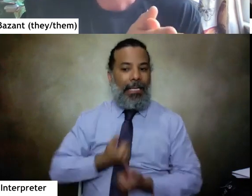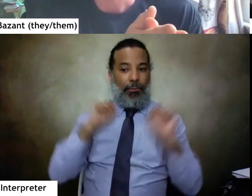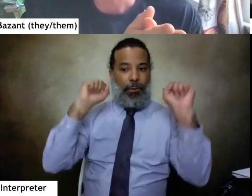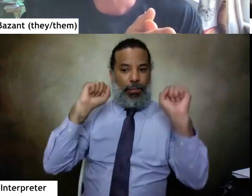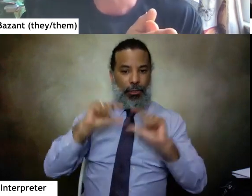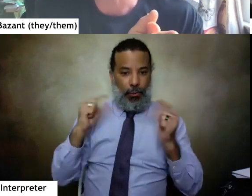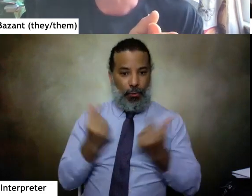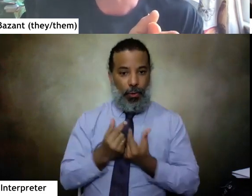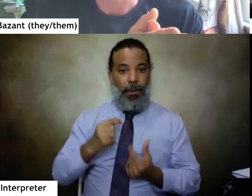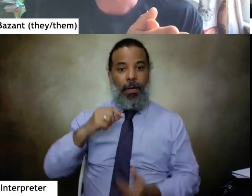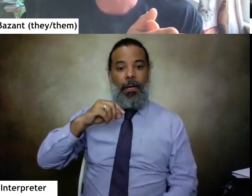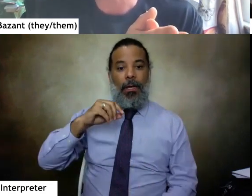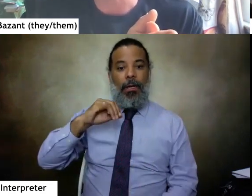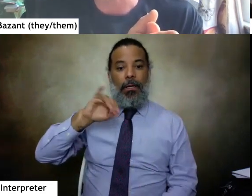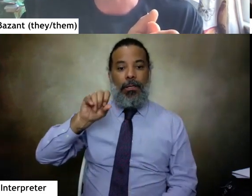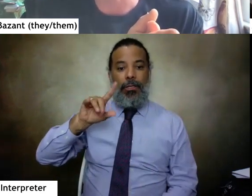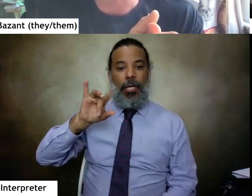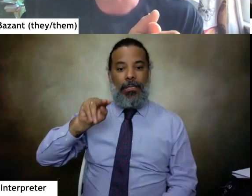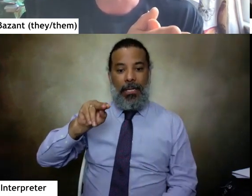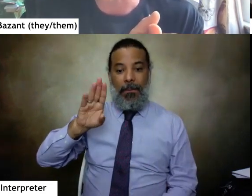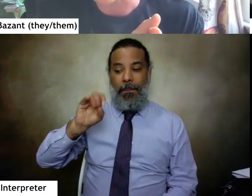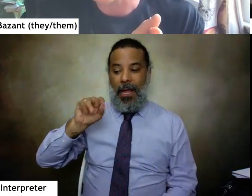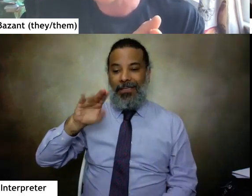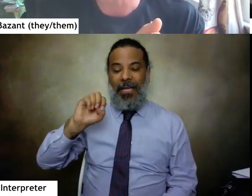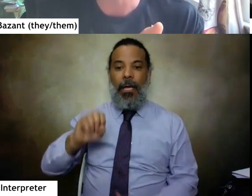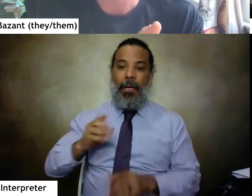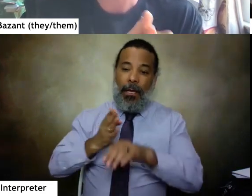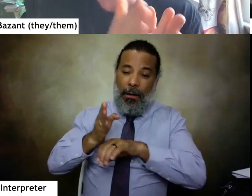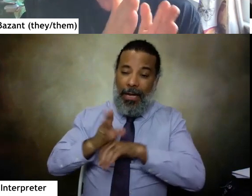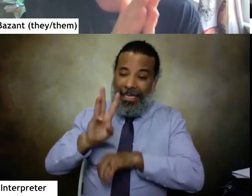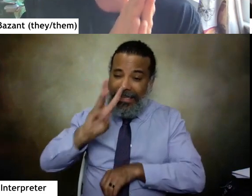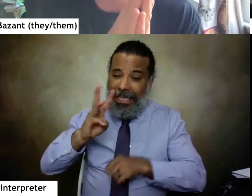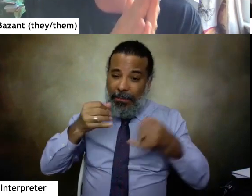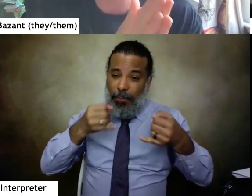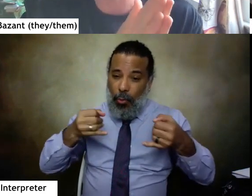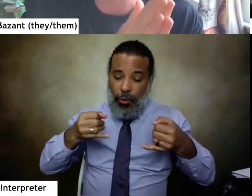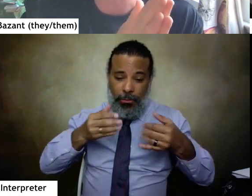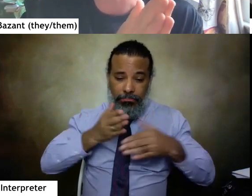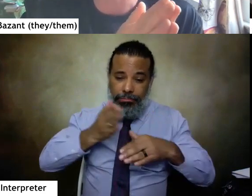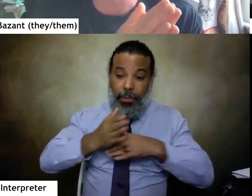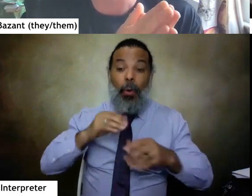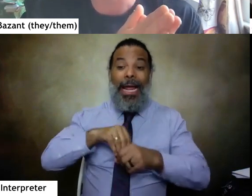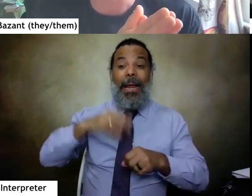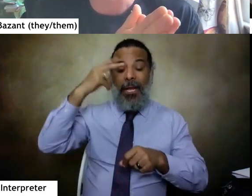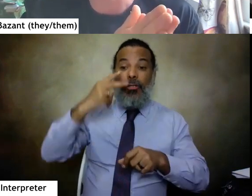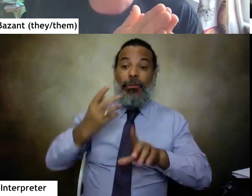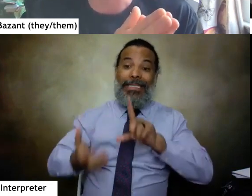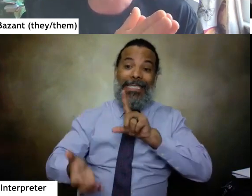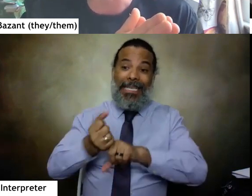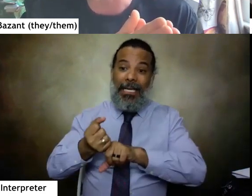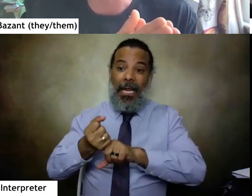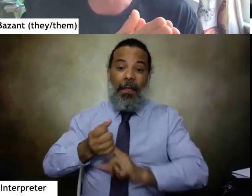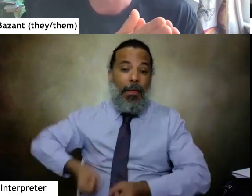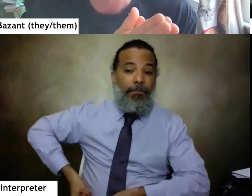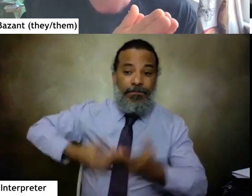Jocelyn Beyonce crossed six borders to get to the US. When she was in Mexico, she was kidnapped and they threw